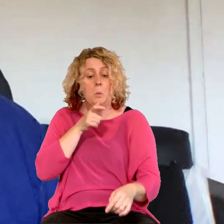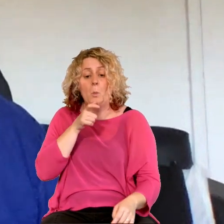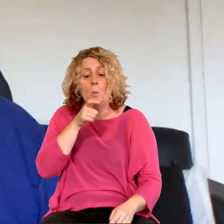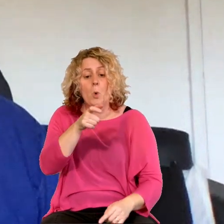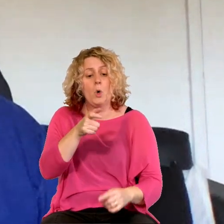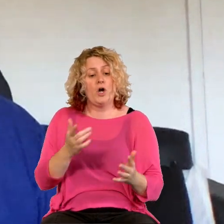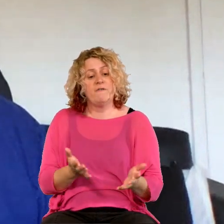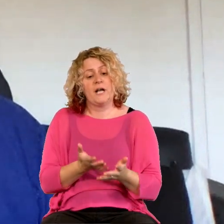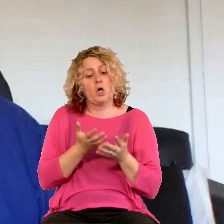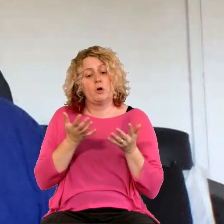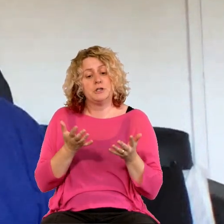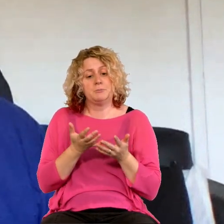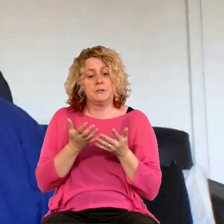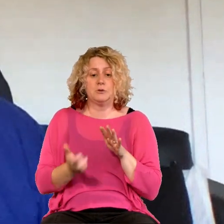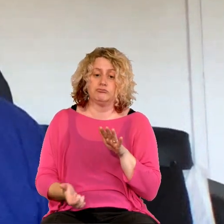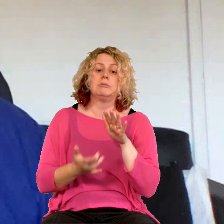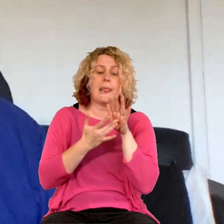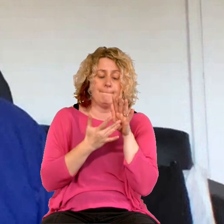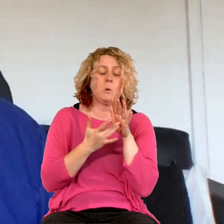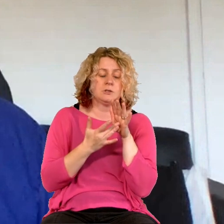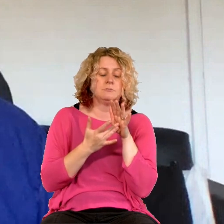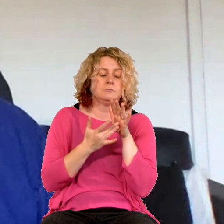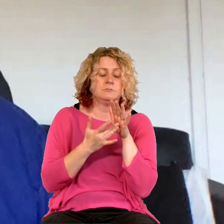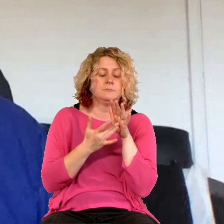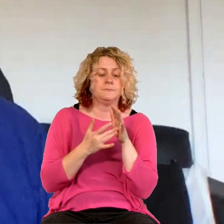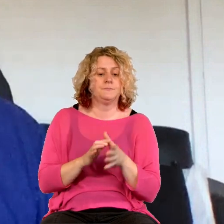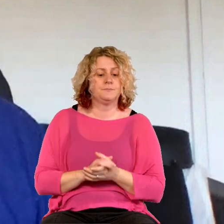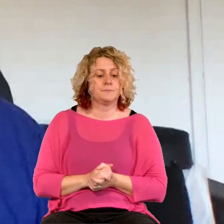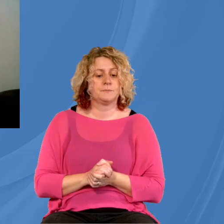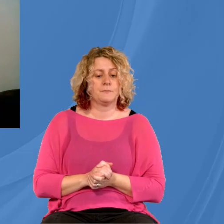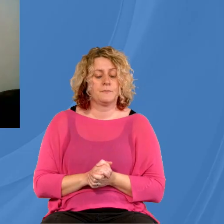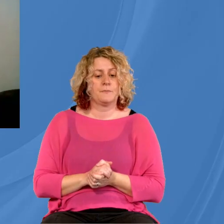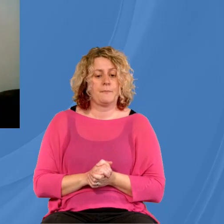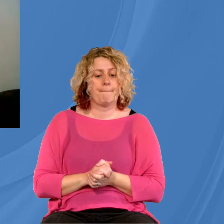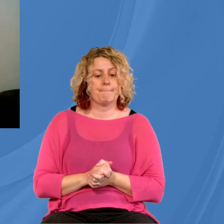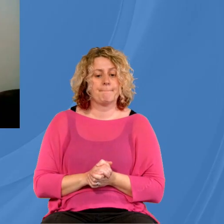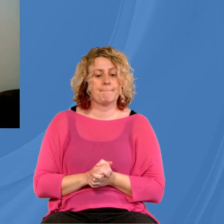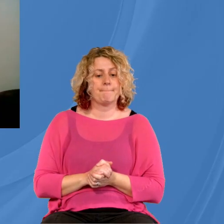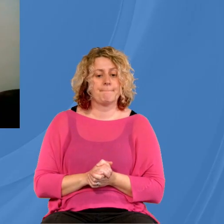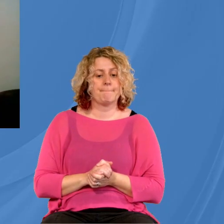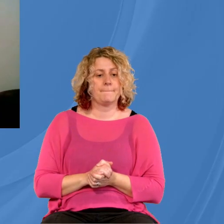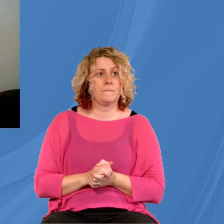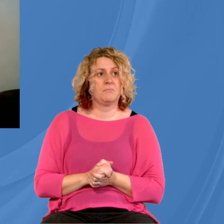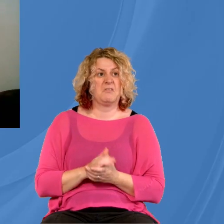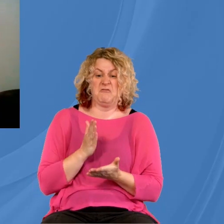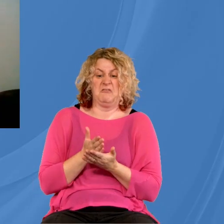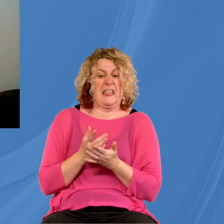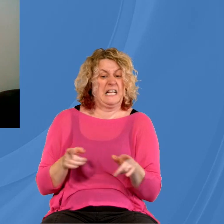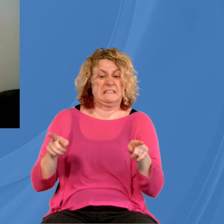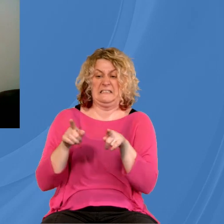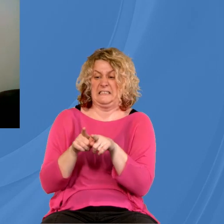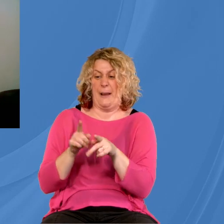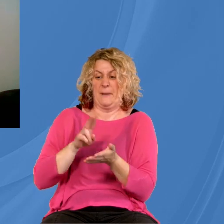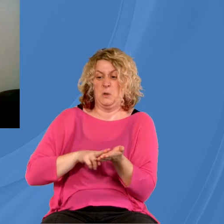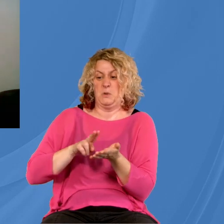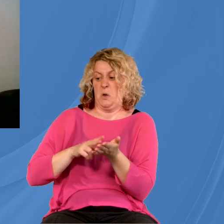a long way. Any leader would tell you that. And so I would definitely advocate that. as normal, really, just in